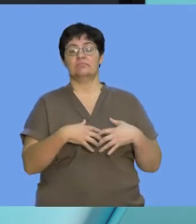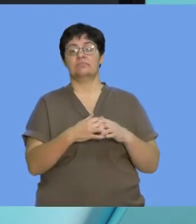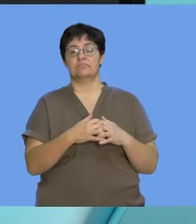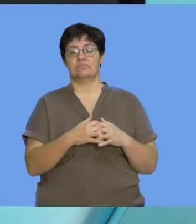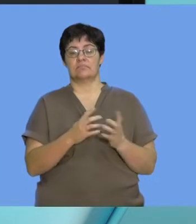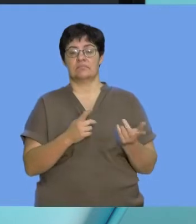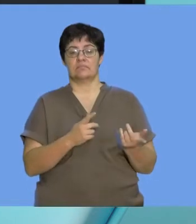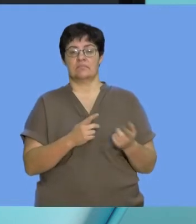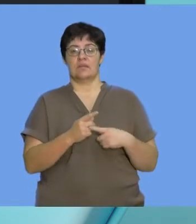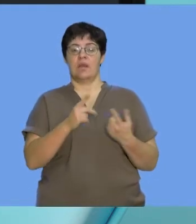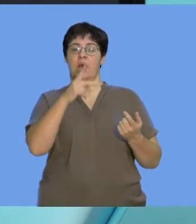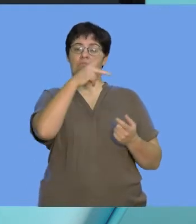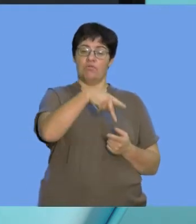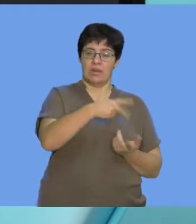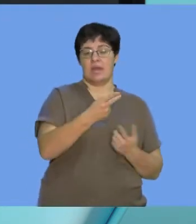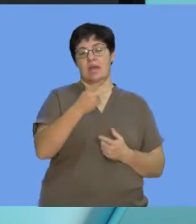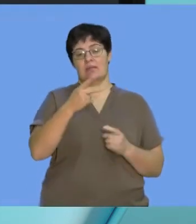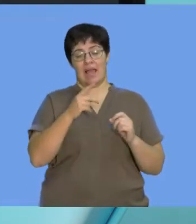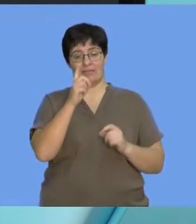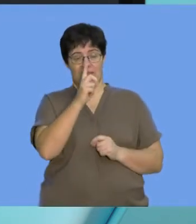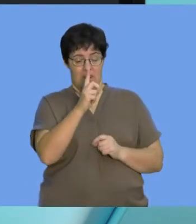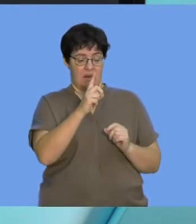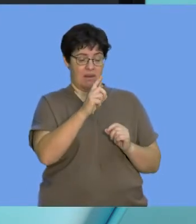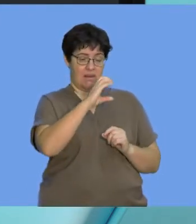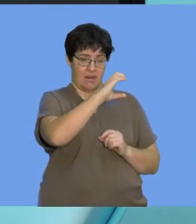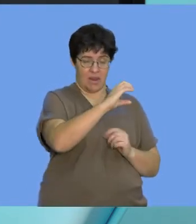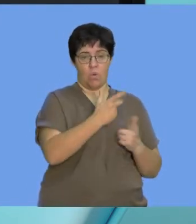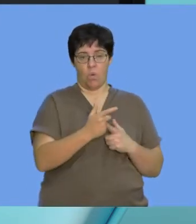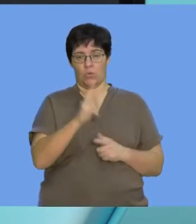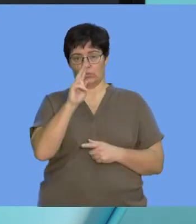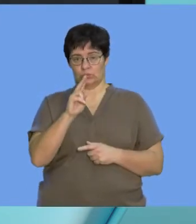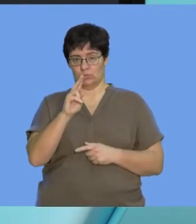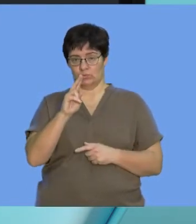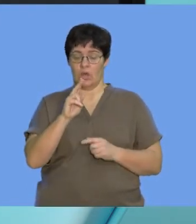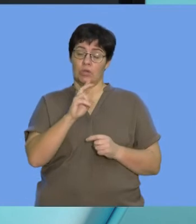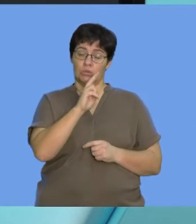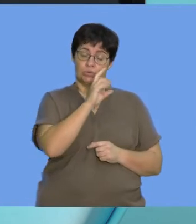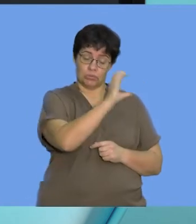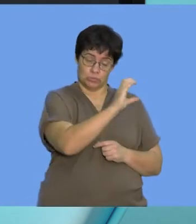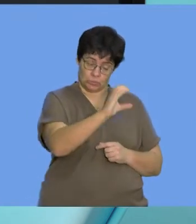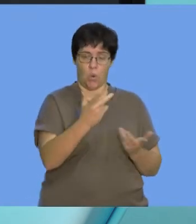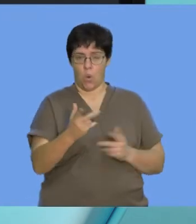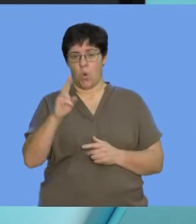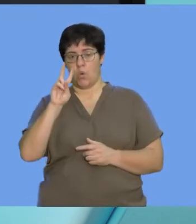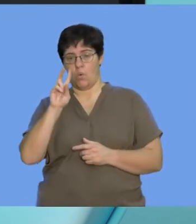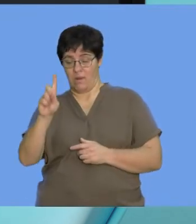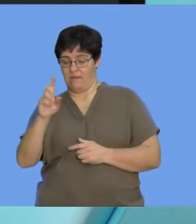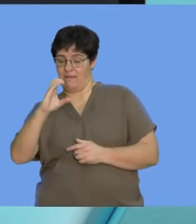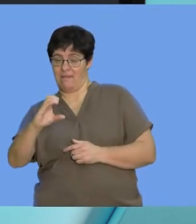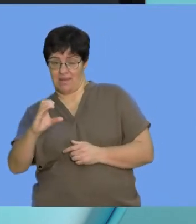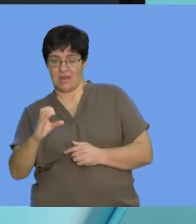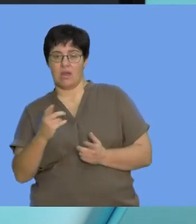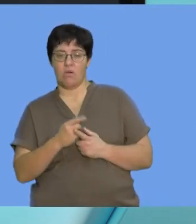purine and pyrimidine bases. And we know that adenine, being a nitrogenous base, base pairs with thymine, and likewise,